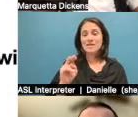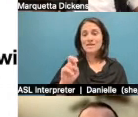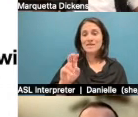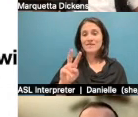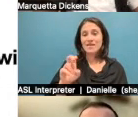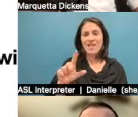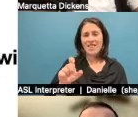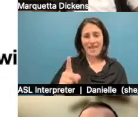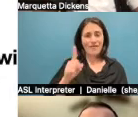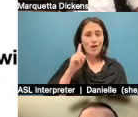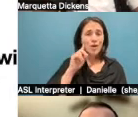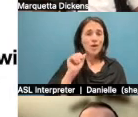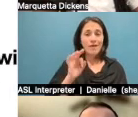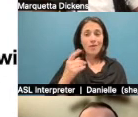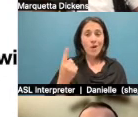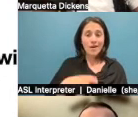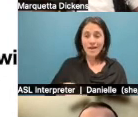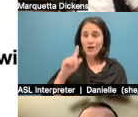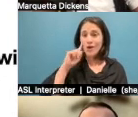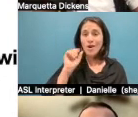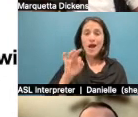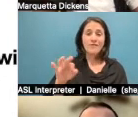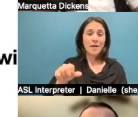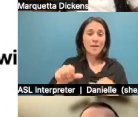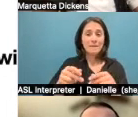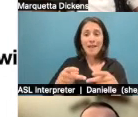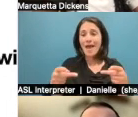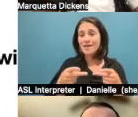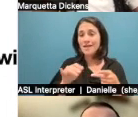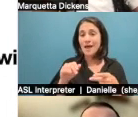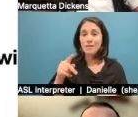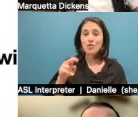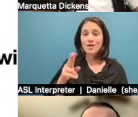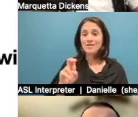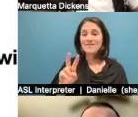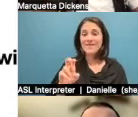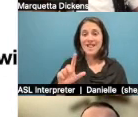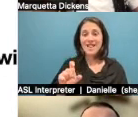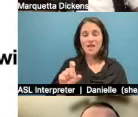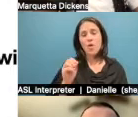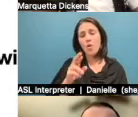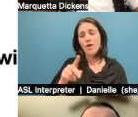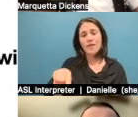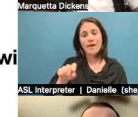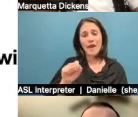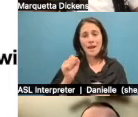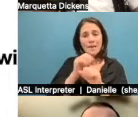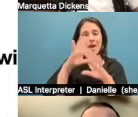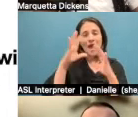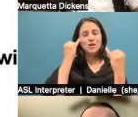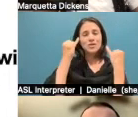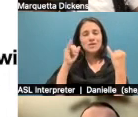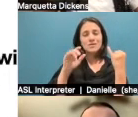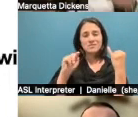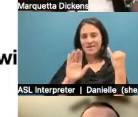they know folks in a town like Princeville, somewhere, or they can imagine it, you know? Even with the visuals that he has provided,